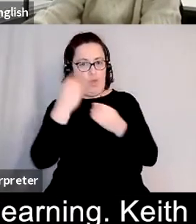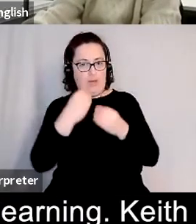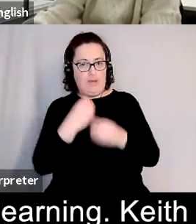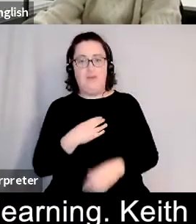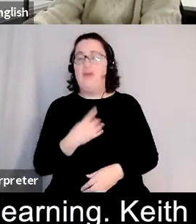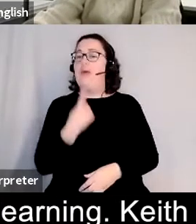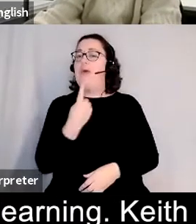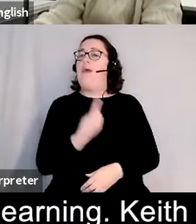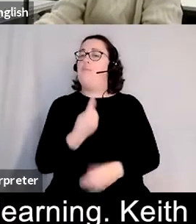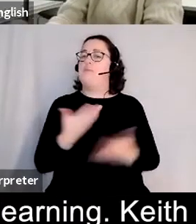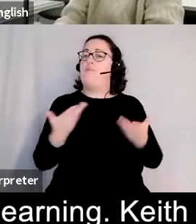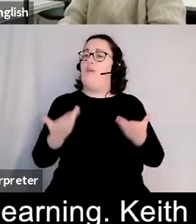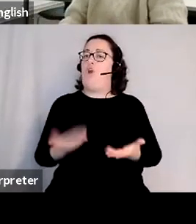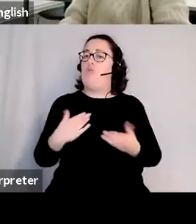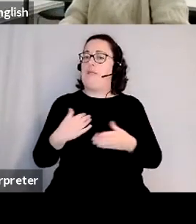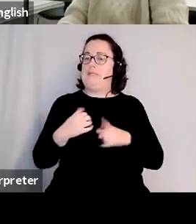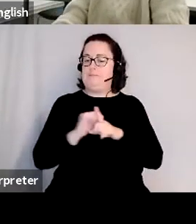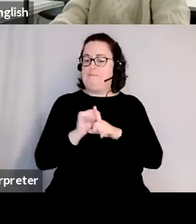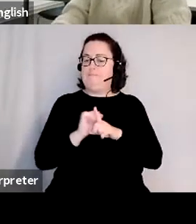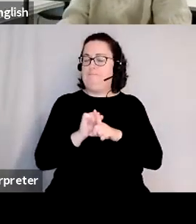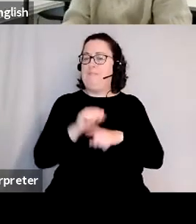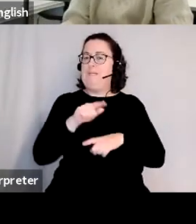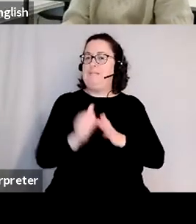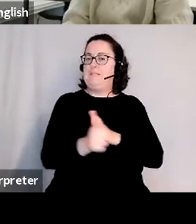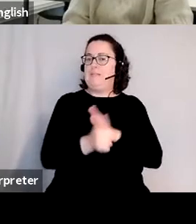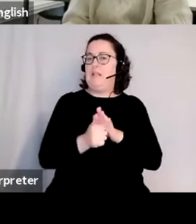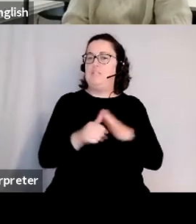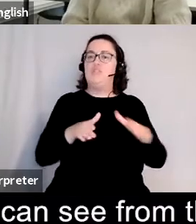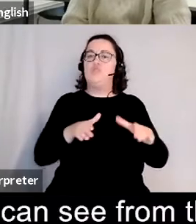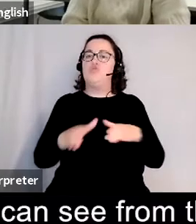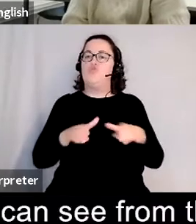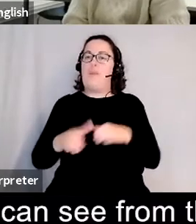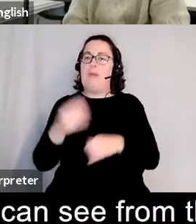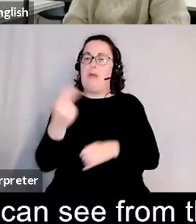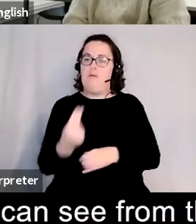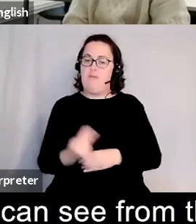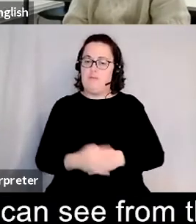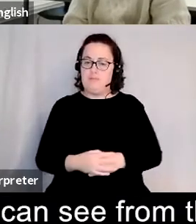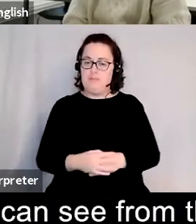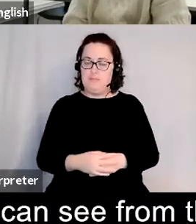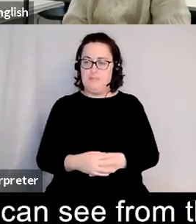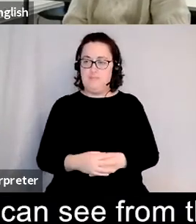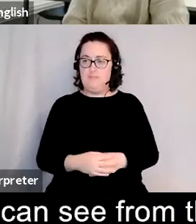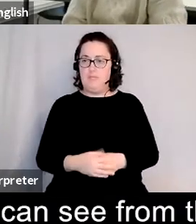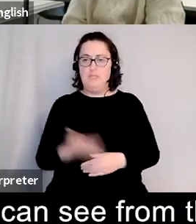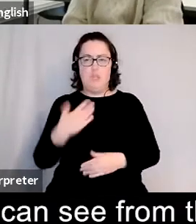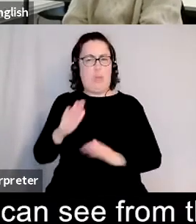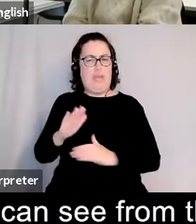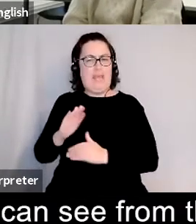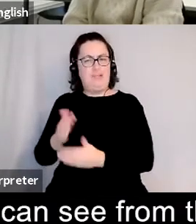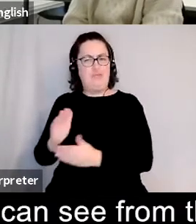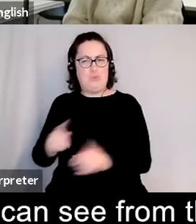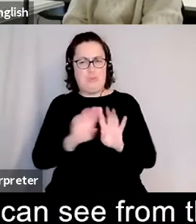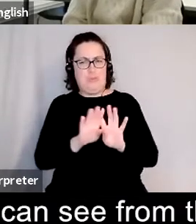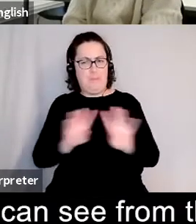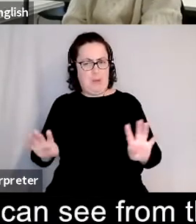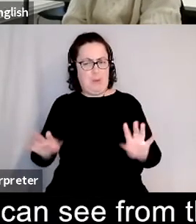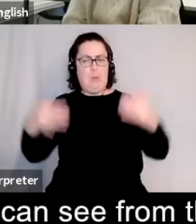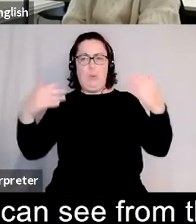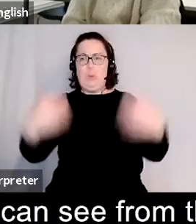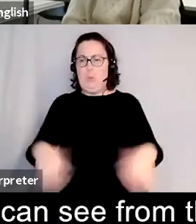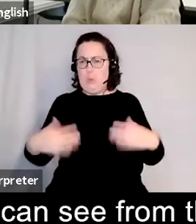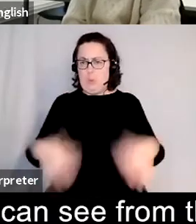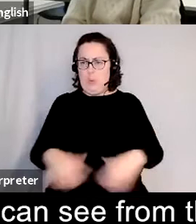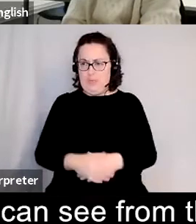developing his practice as a ceramic artist so as you can see from the intros an incredible lineup this evening